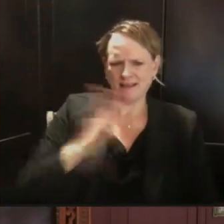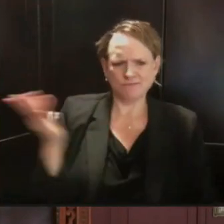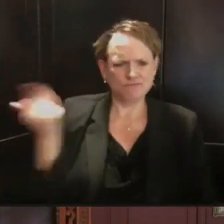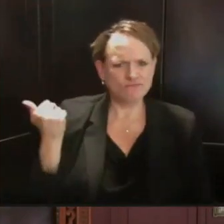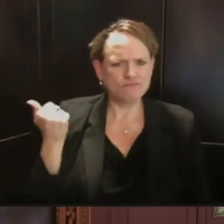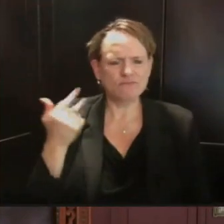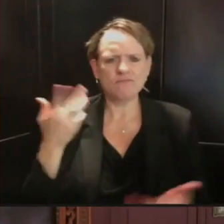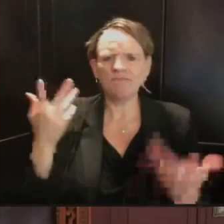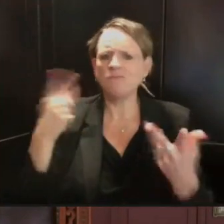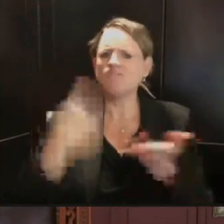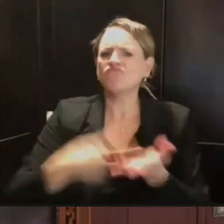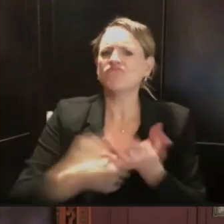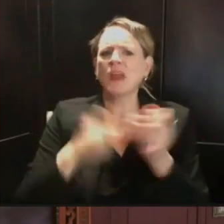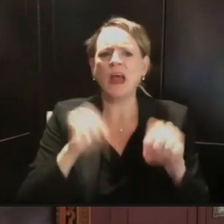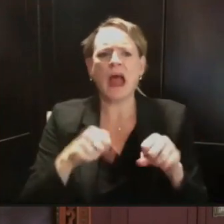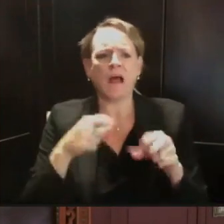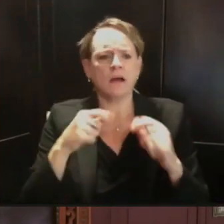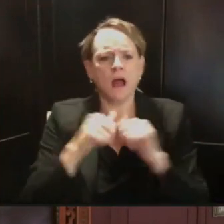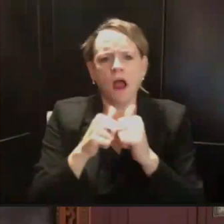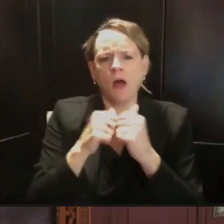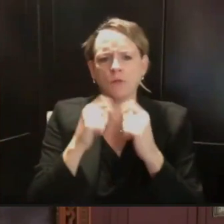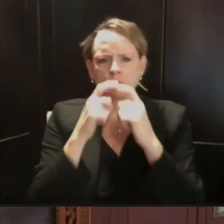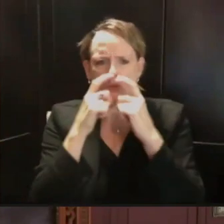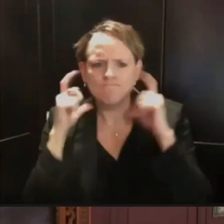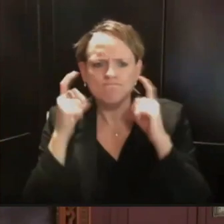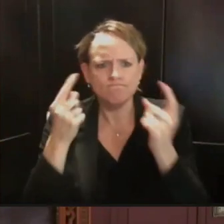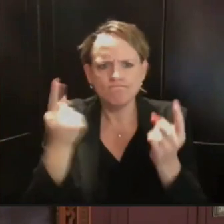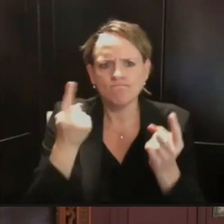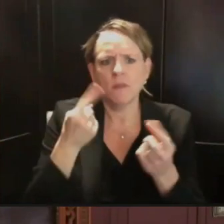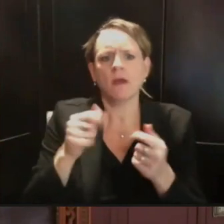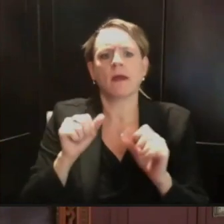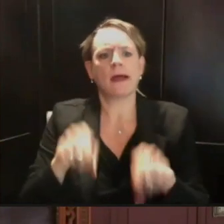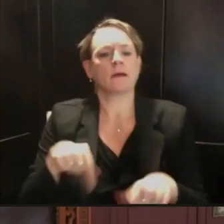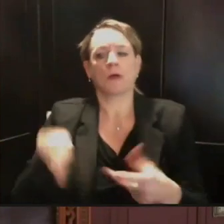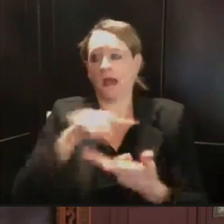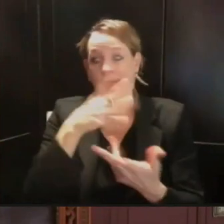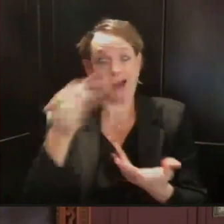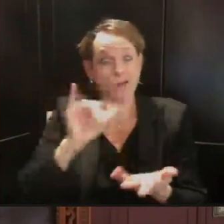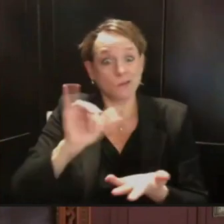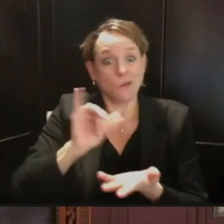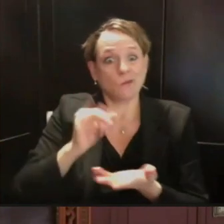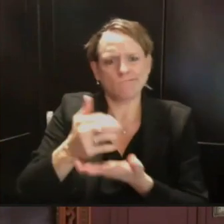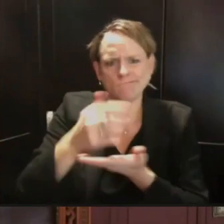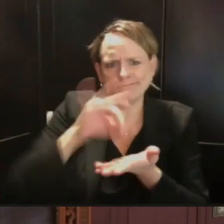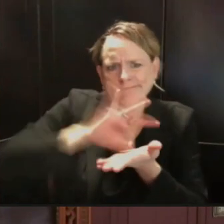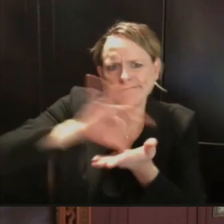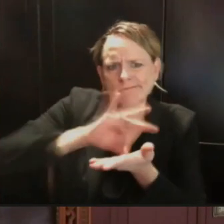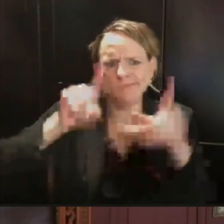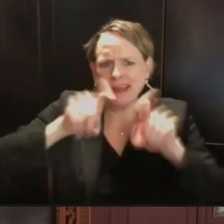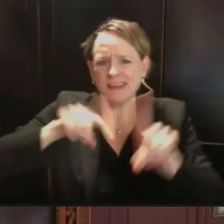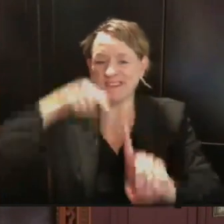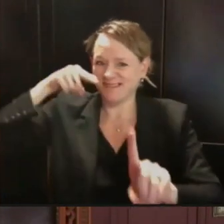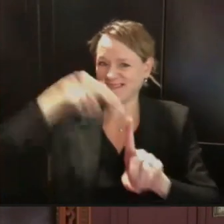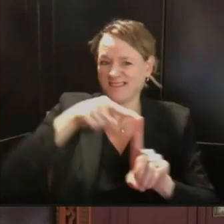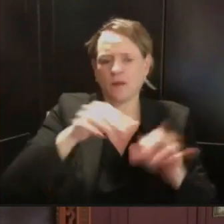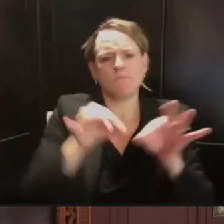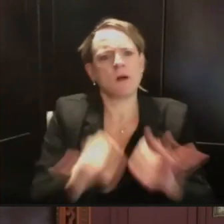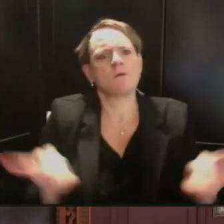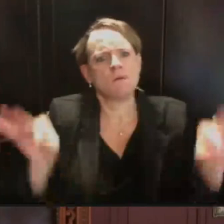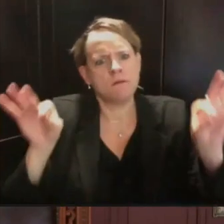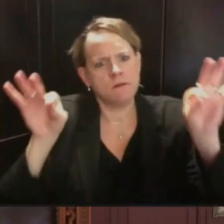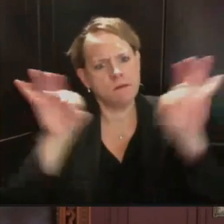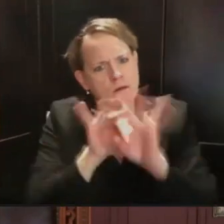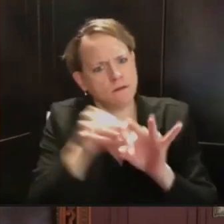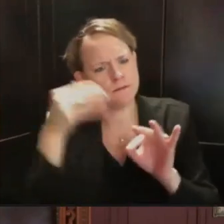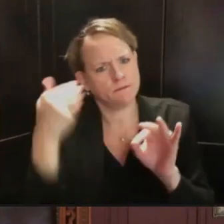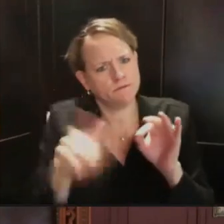as is testing. Those three things are the most important things that we can do. And we will continue to do that until we